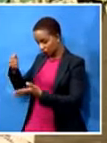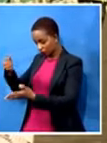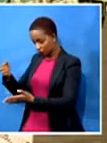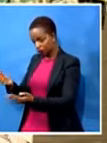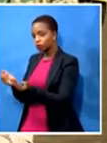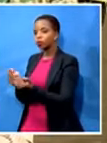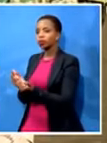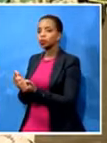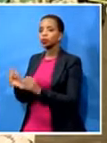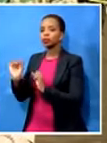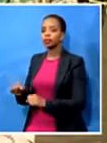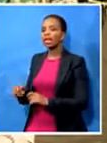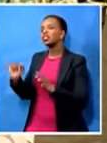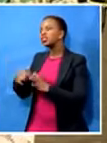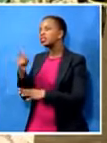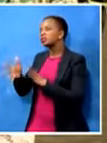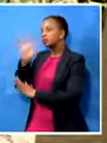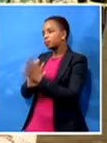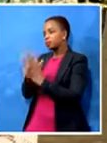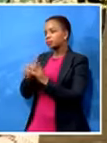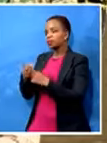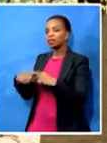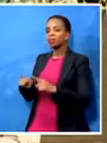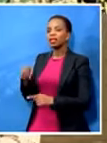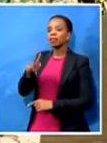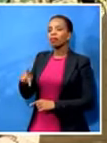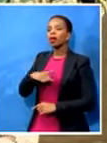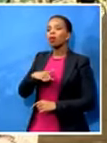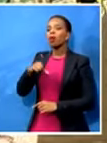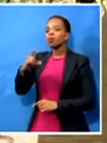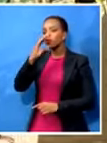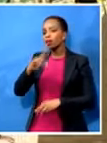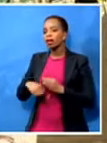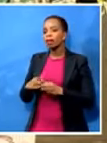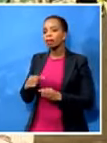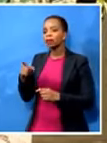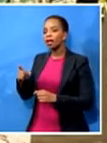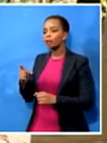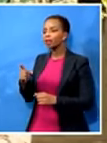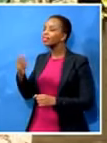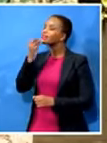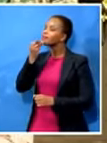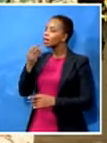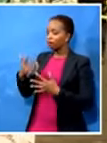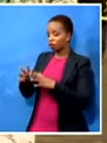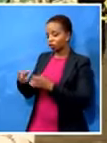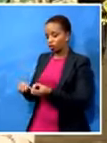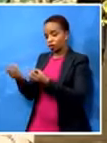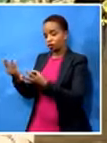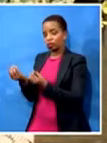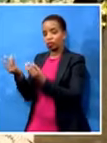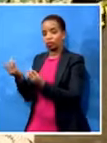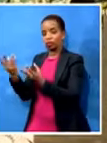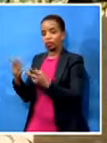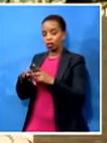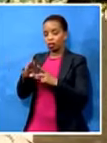I mean, we're talking the amount of meals. It's over a million meals. The amount of schools. It's not just Cape Town. It's all